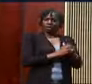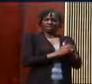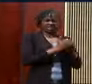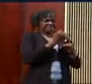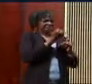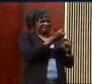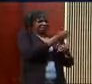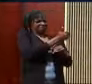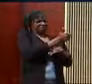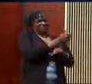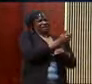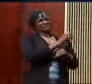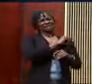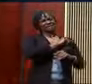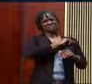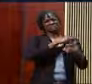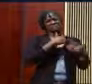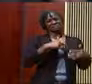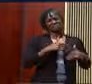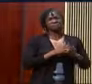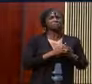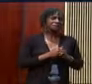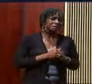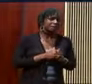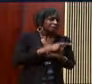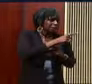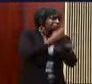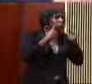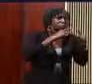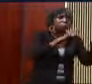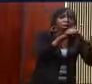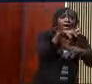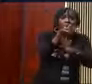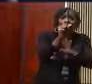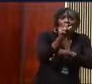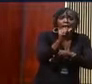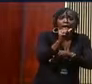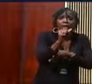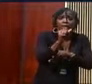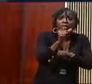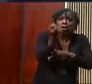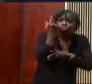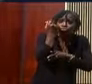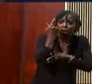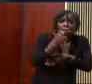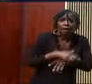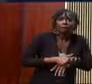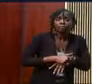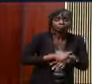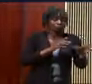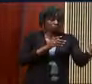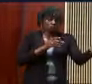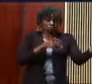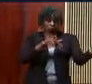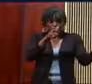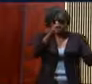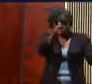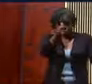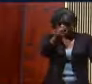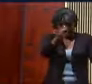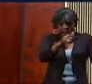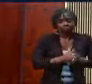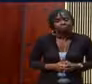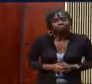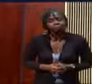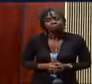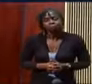himself otherized even though he's successful. And please get this, if you are othered,